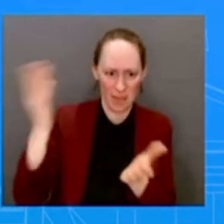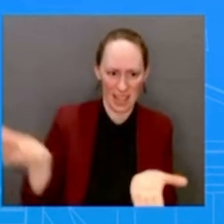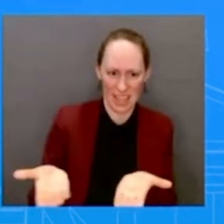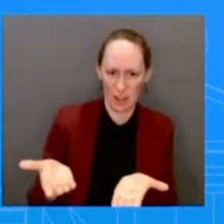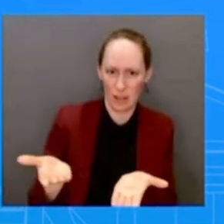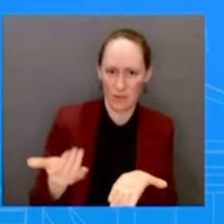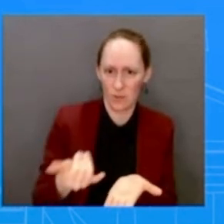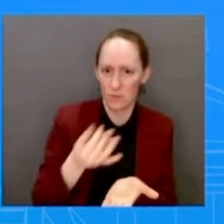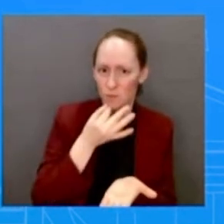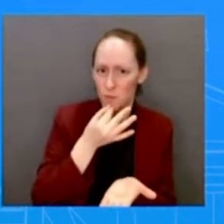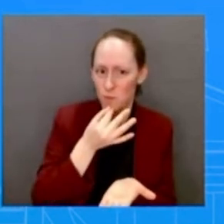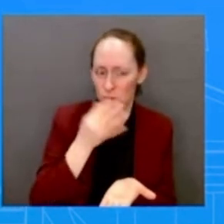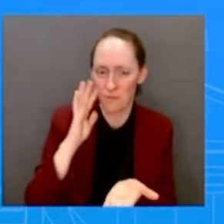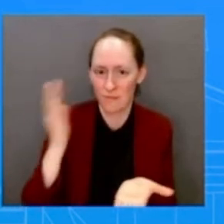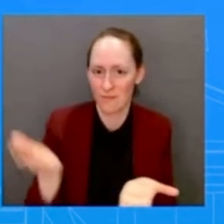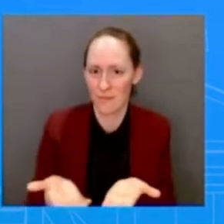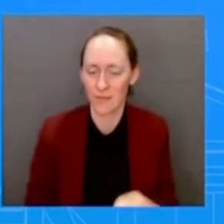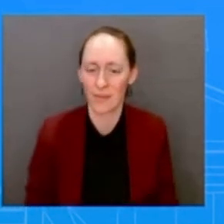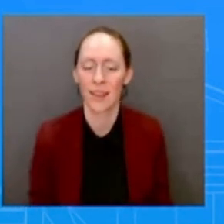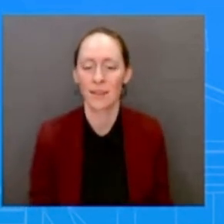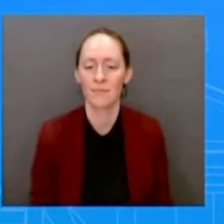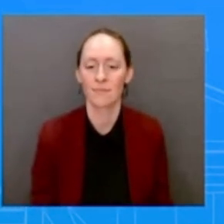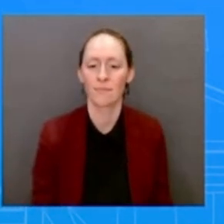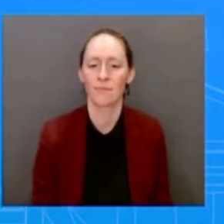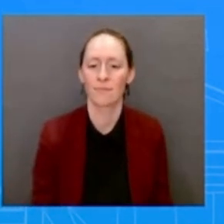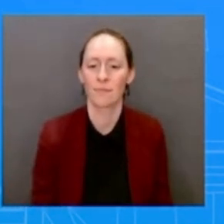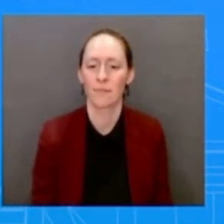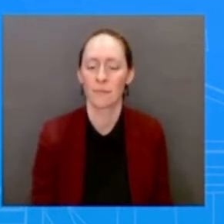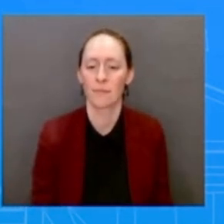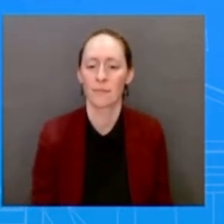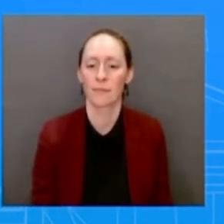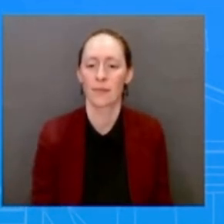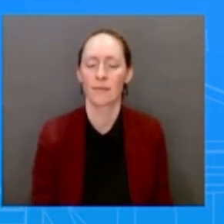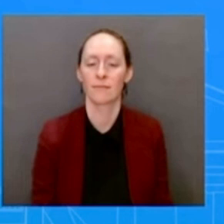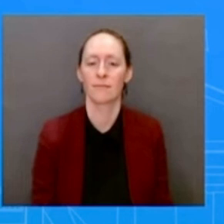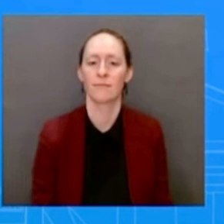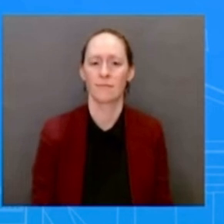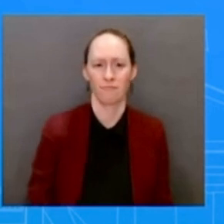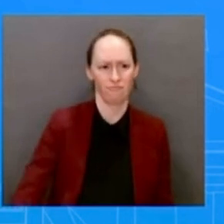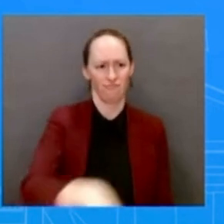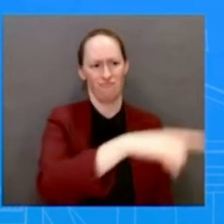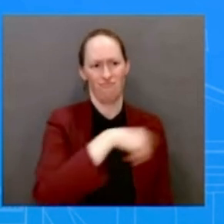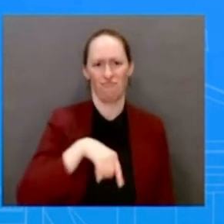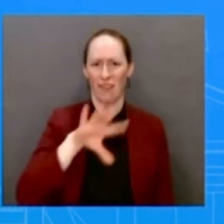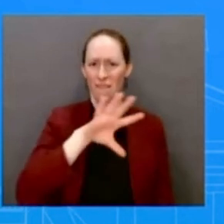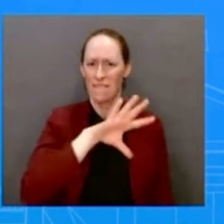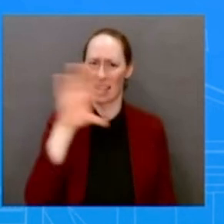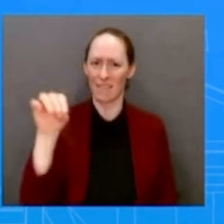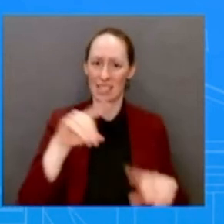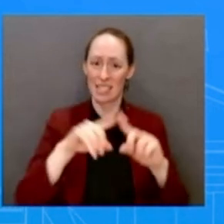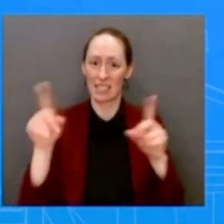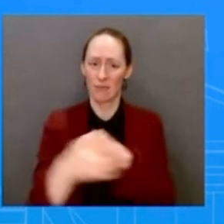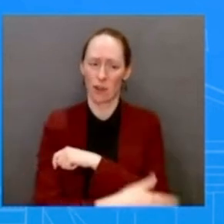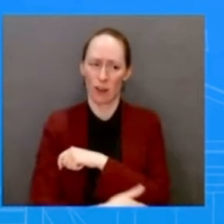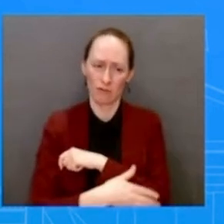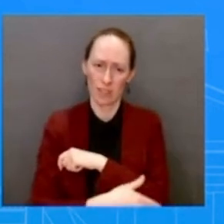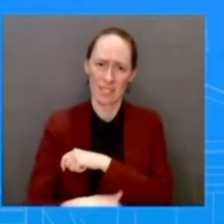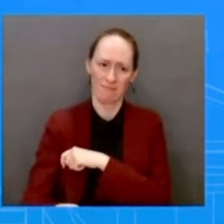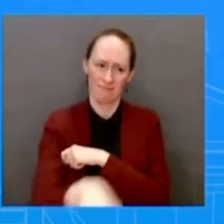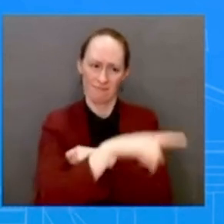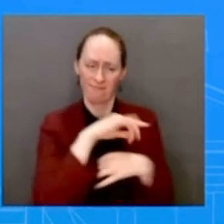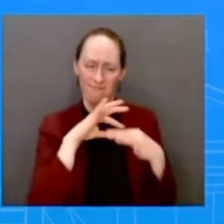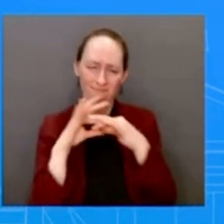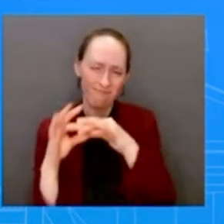have come together to provide Ukraine with military assistance. These contributions are making a significant difference, enabling Ukraine to defend its